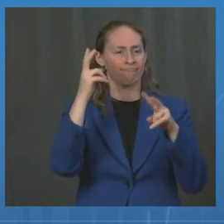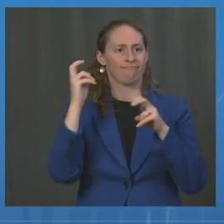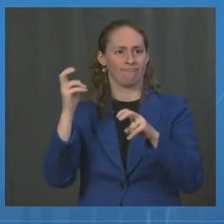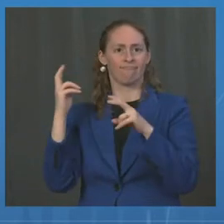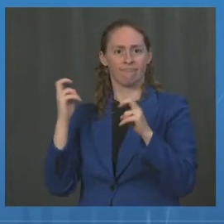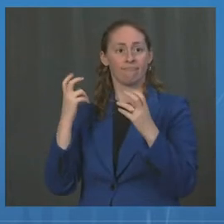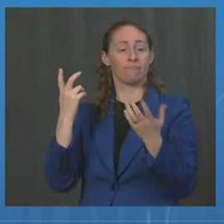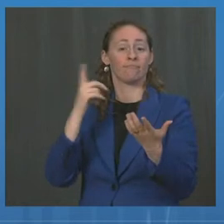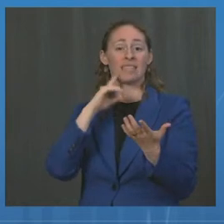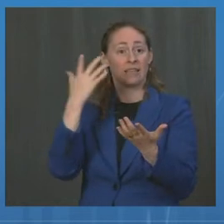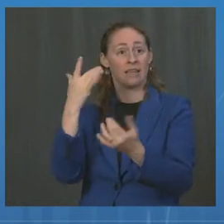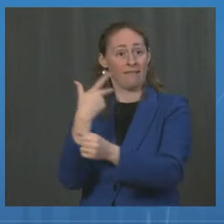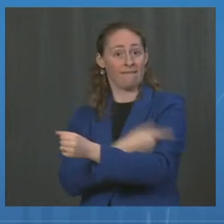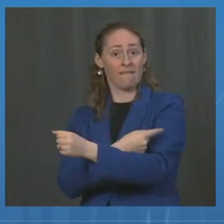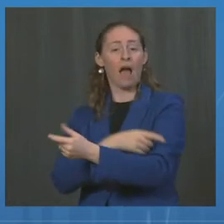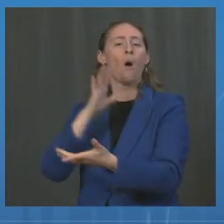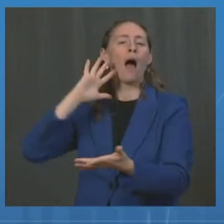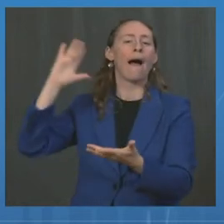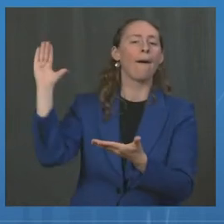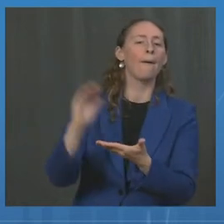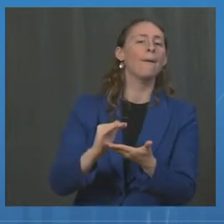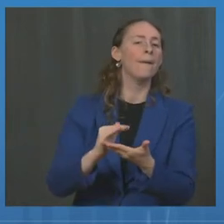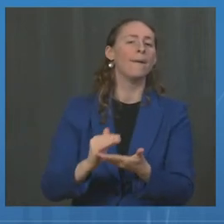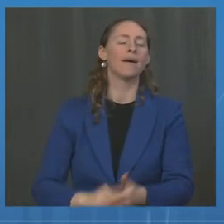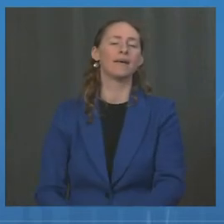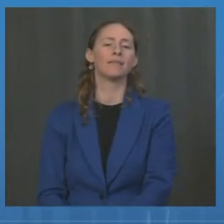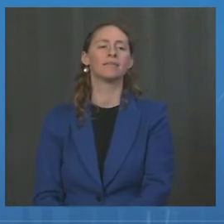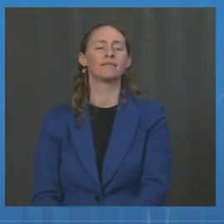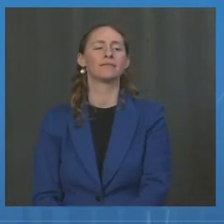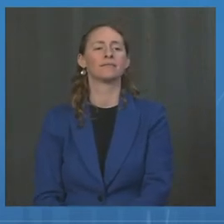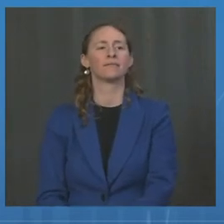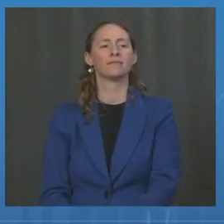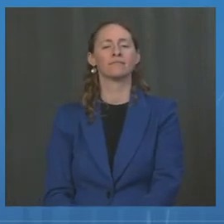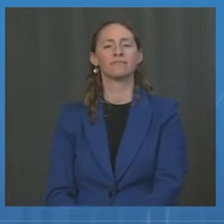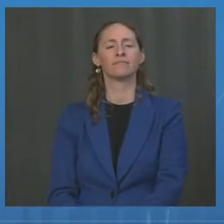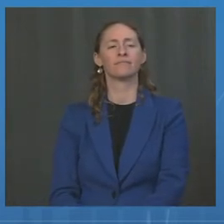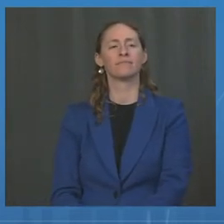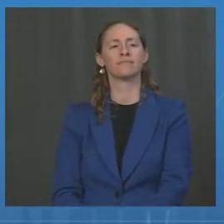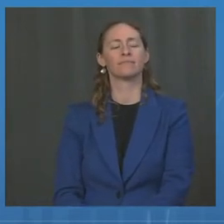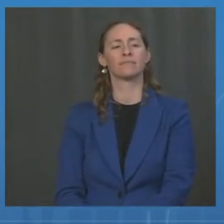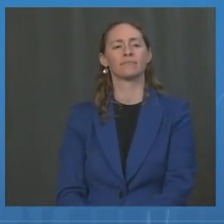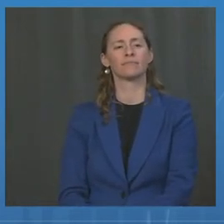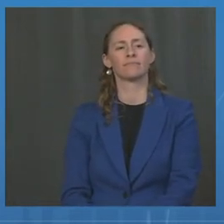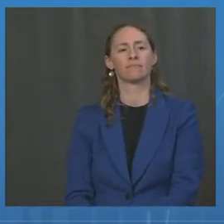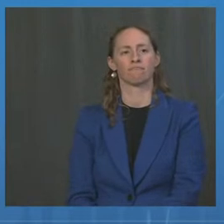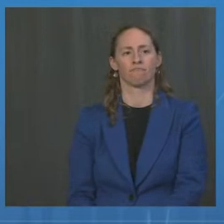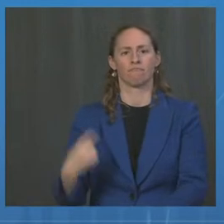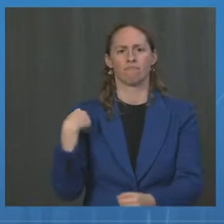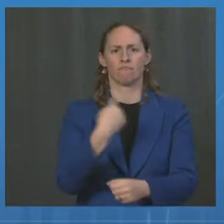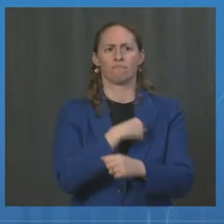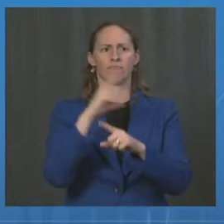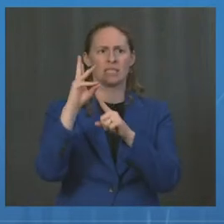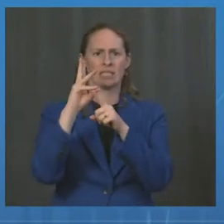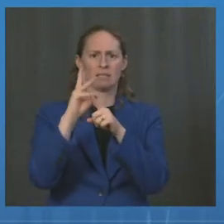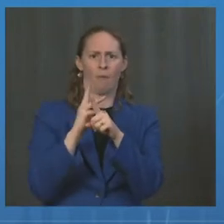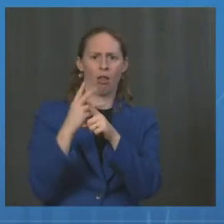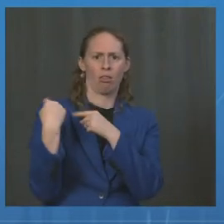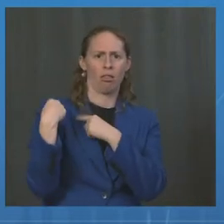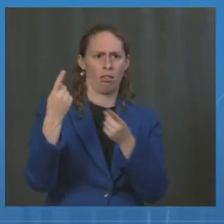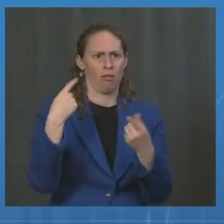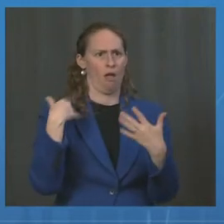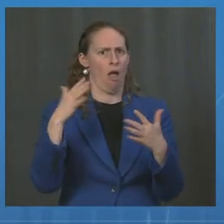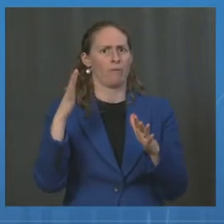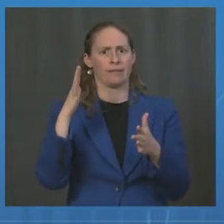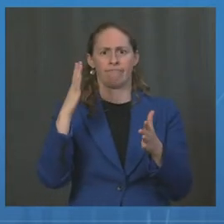Dr. So, Cheryl, you know, we've, as we've talked about across the last six months, we've seen a significant increase in manufacturing and